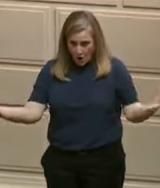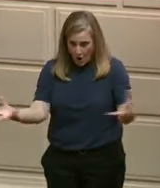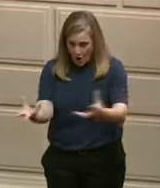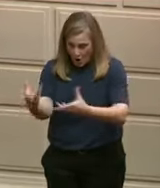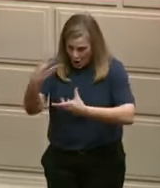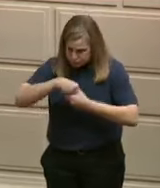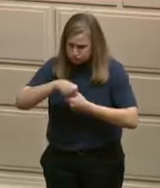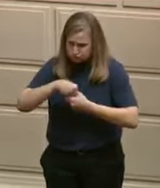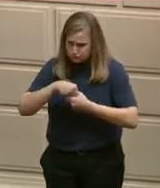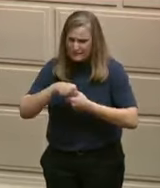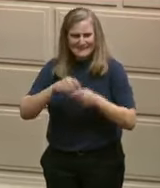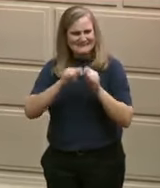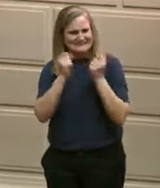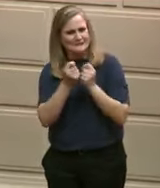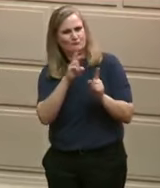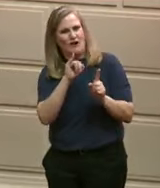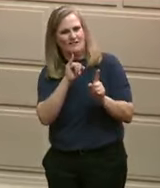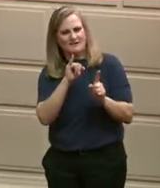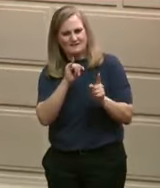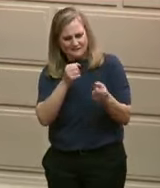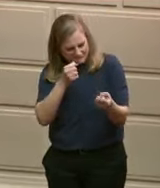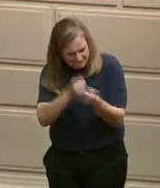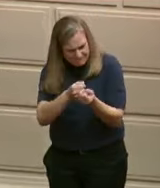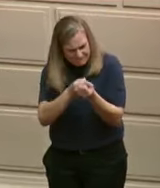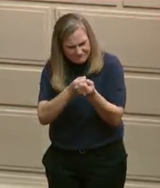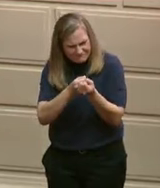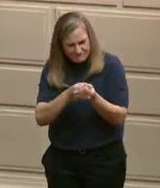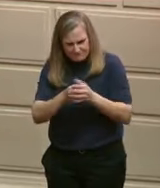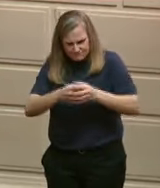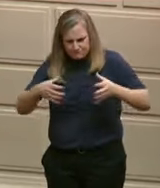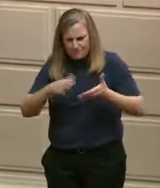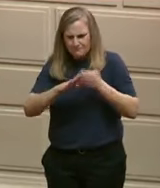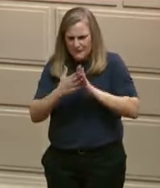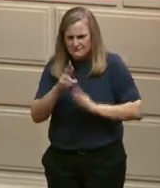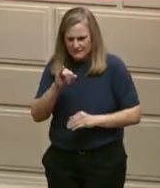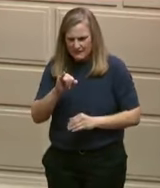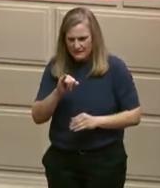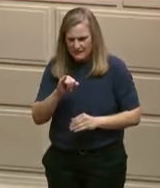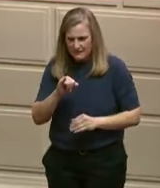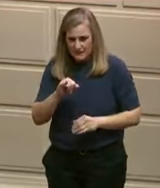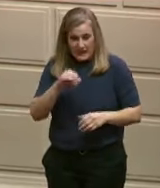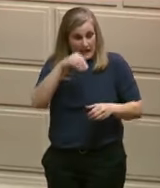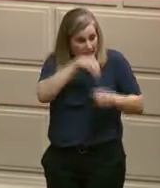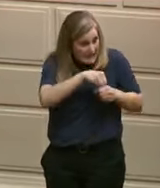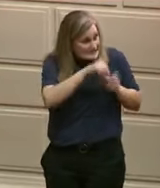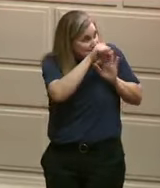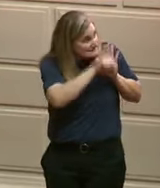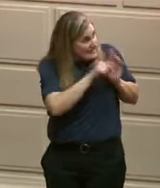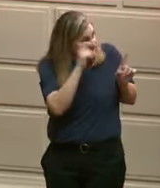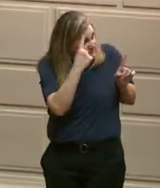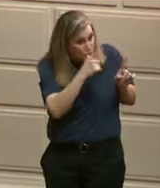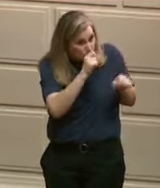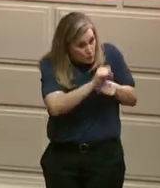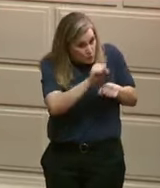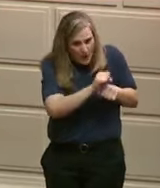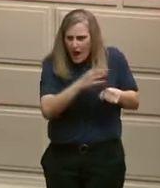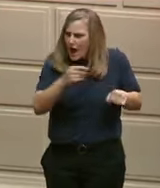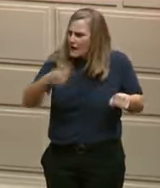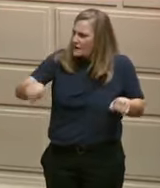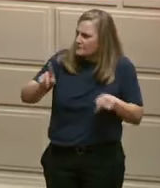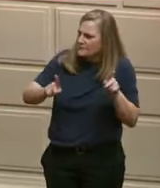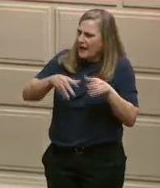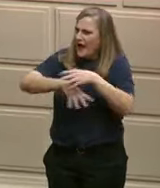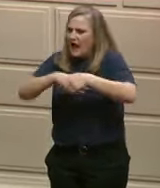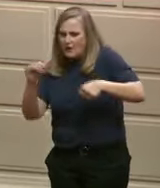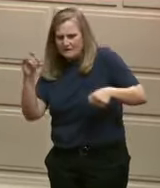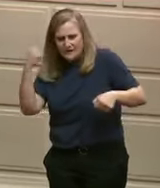both in and out of state government. I'm inspired by these people every single day and is proud to be working with